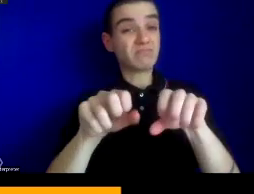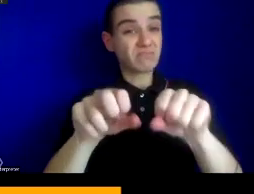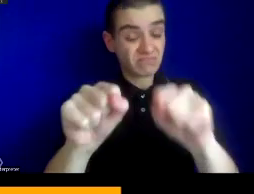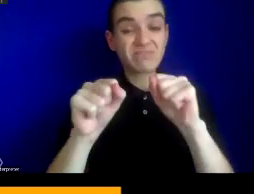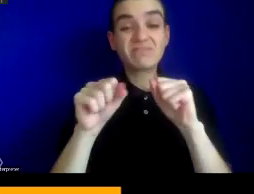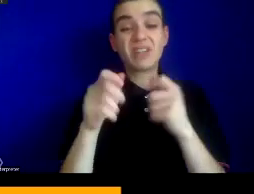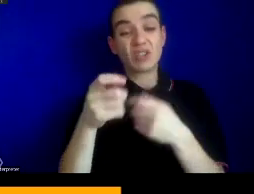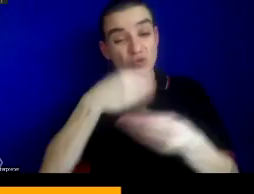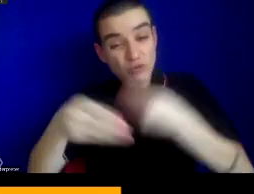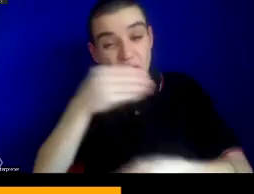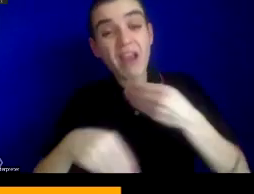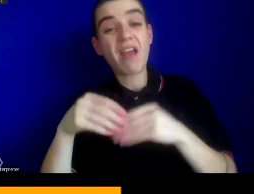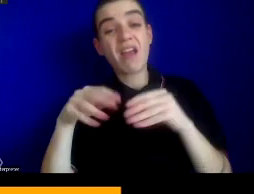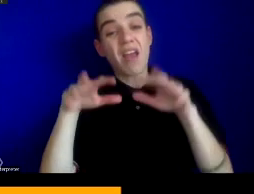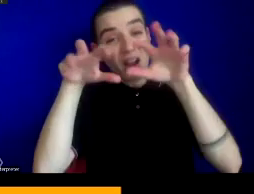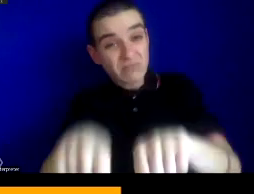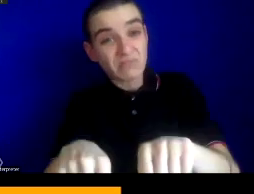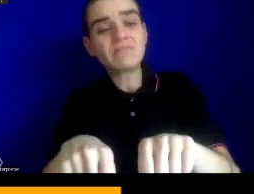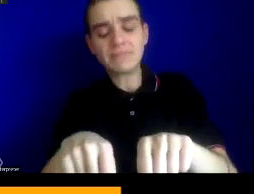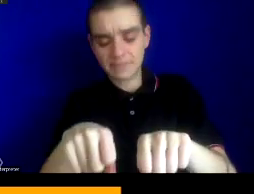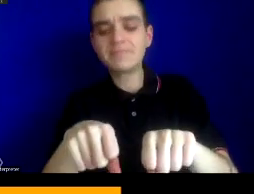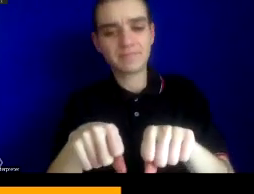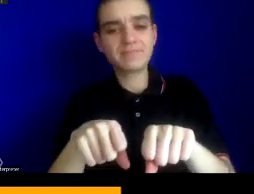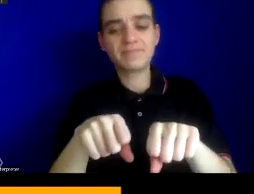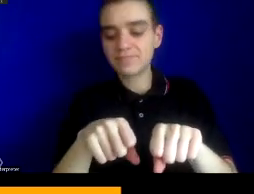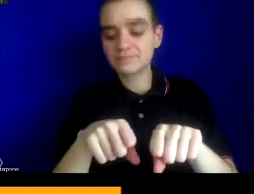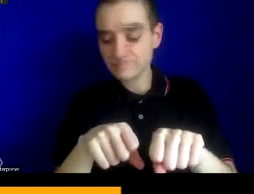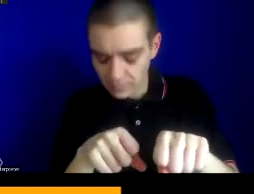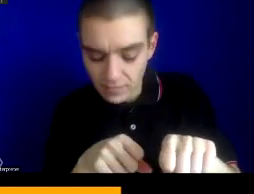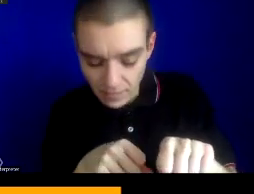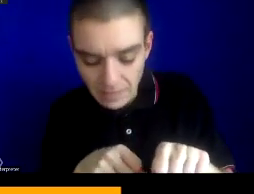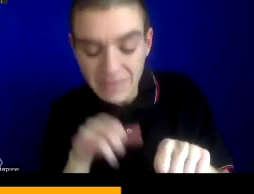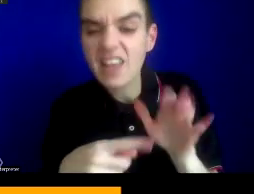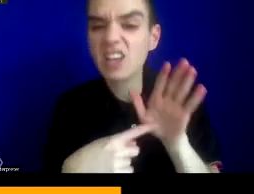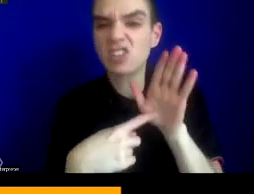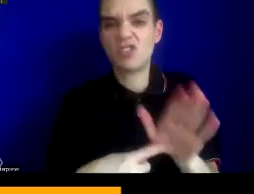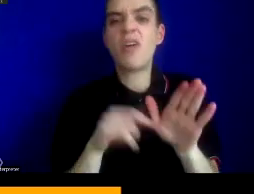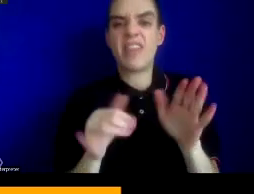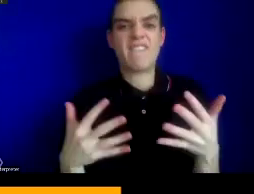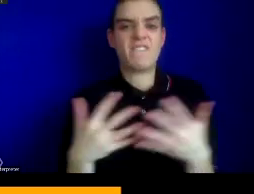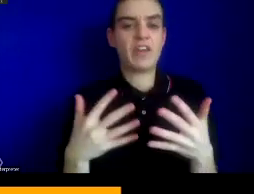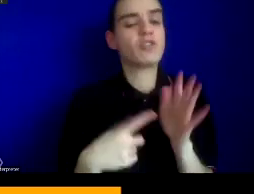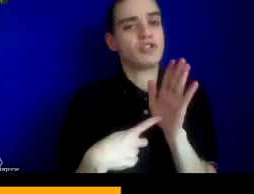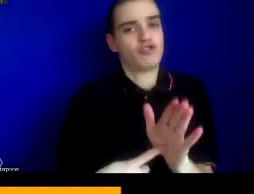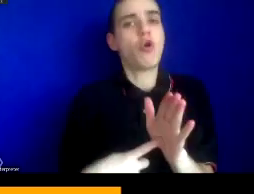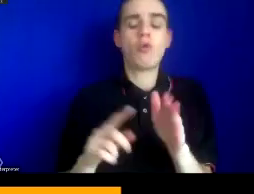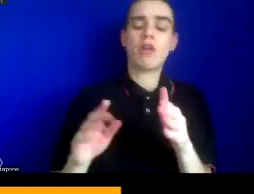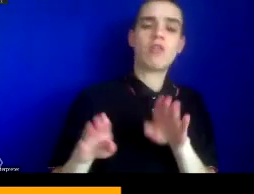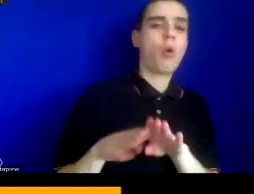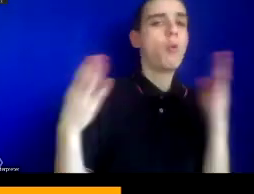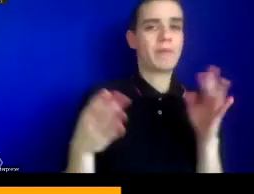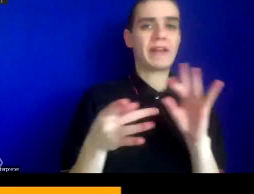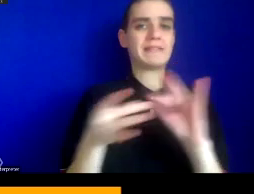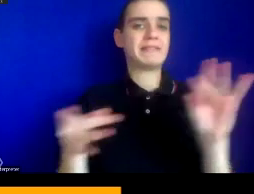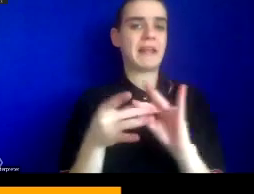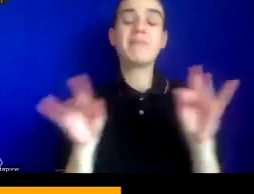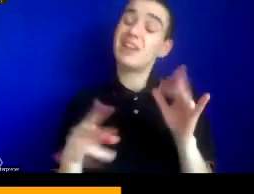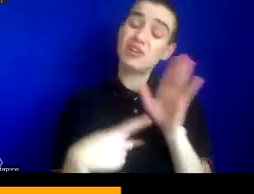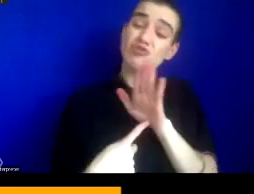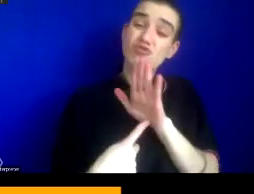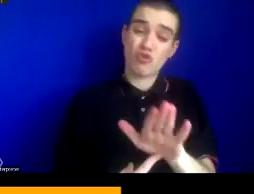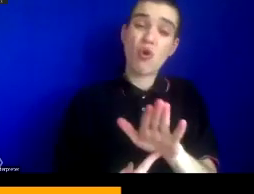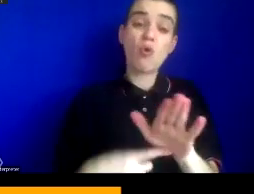of imperial in the siege of Constantinople. And this opening quotation encapsulates the uneasy and destabilizing